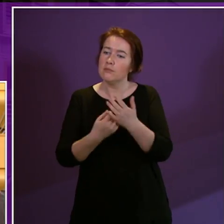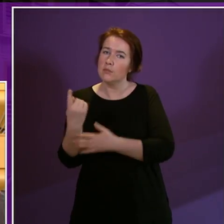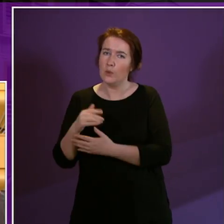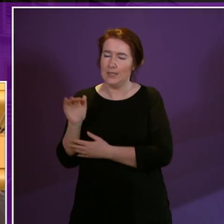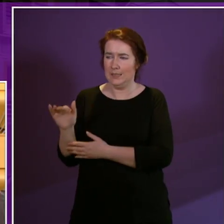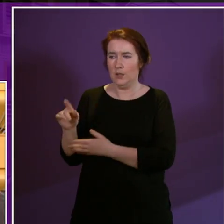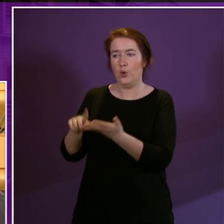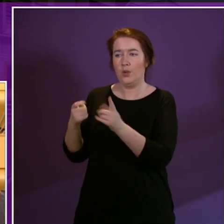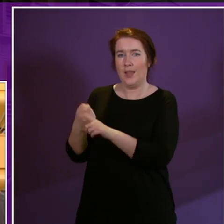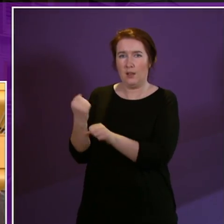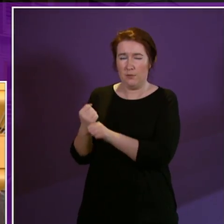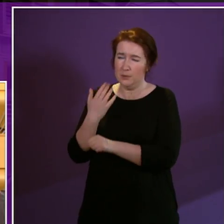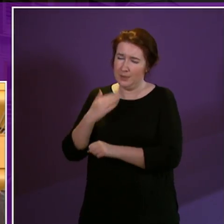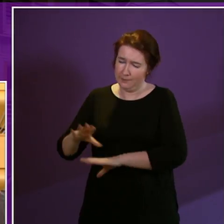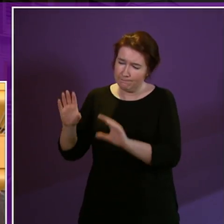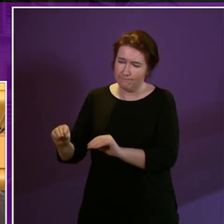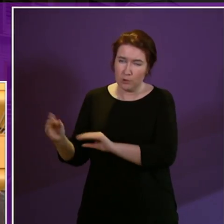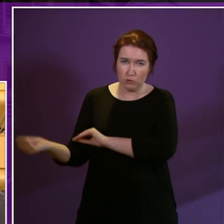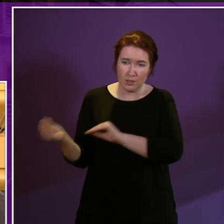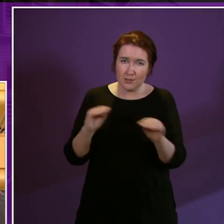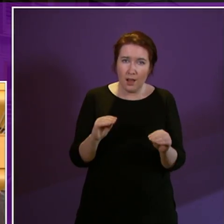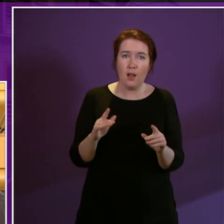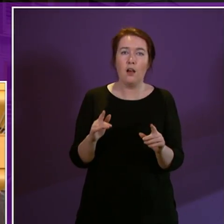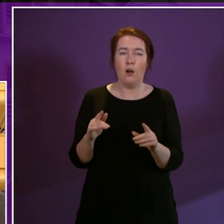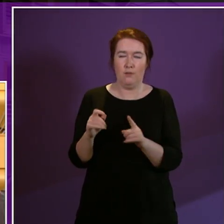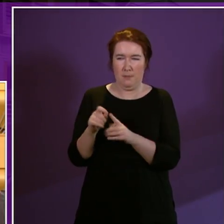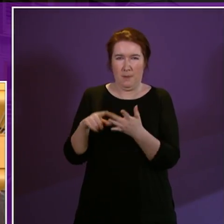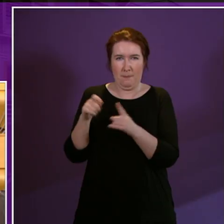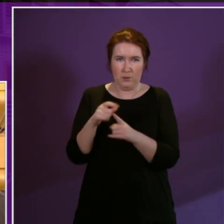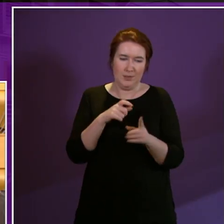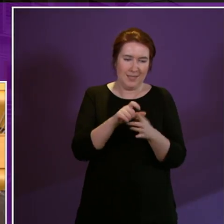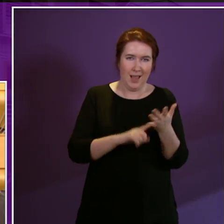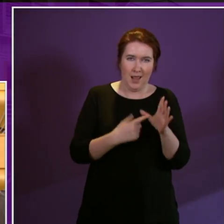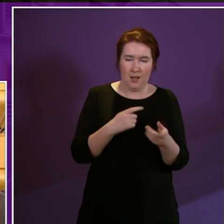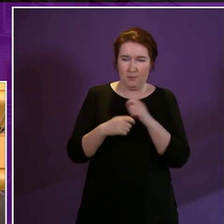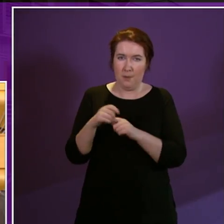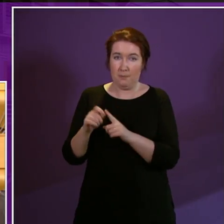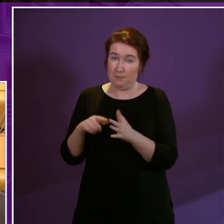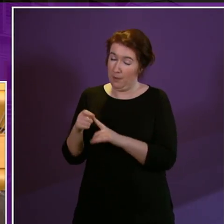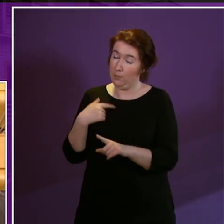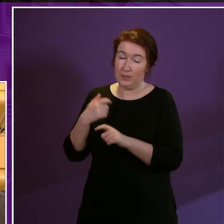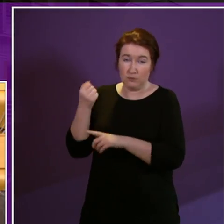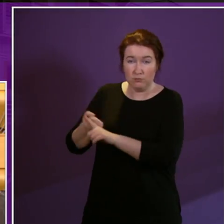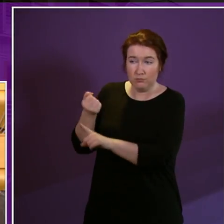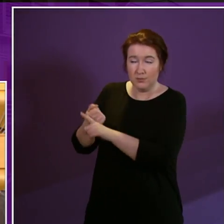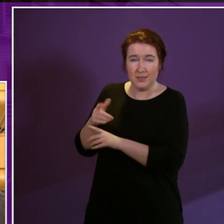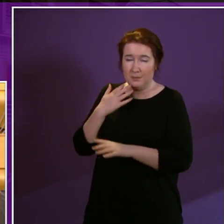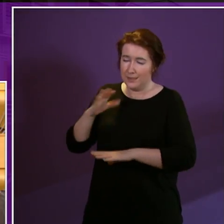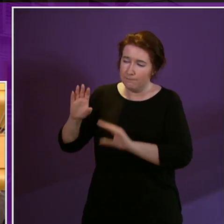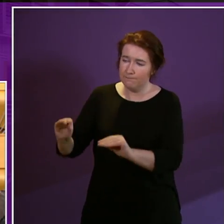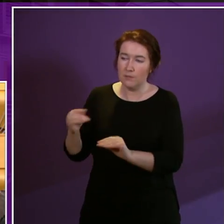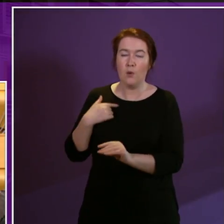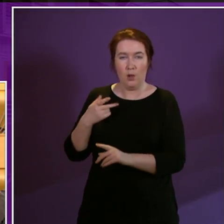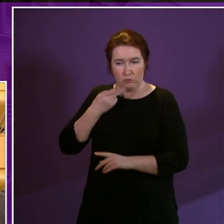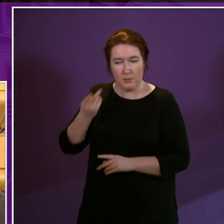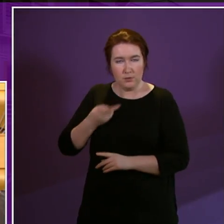UK government to halt the transfer of PIP in Scotland I'm happy to keep on repeating that to them and we will